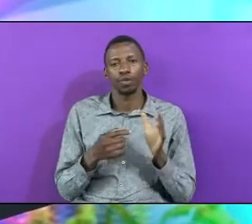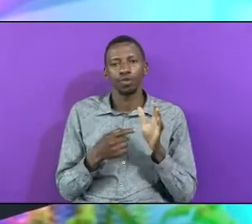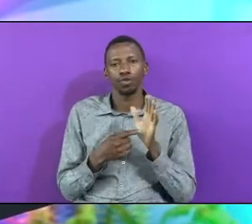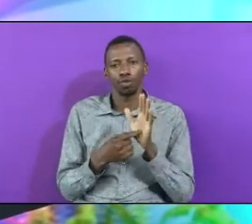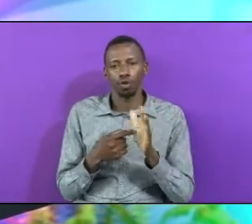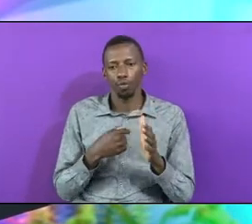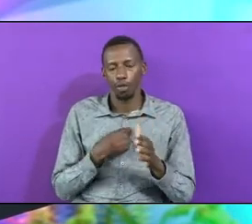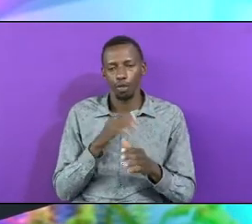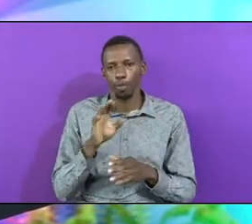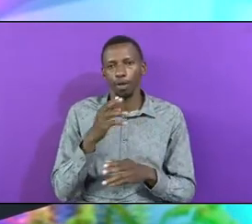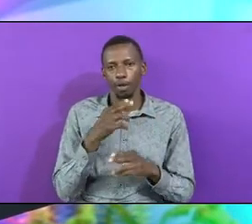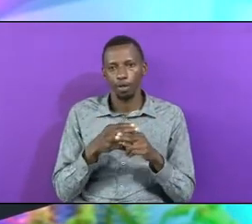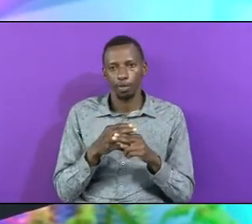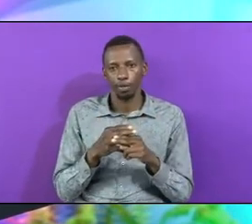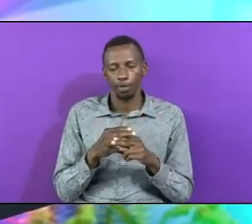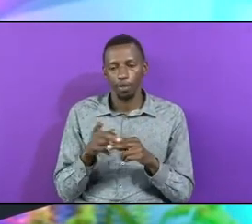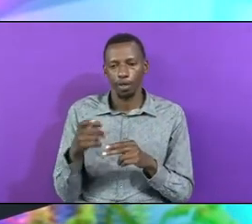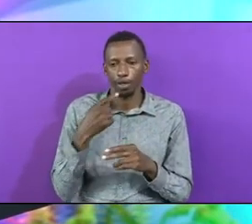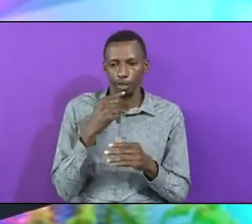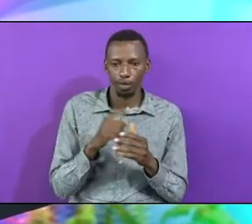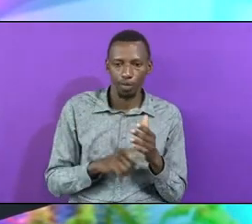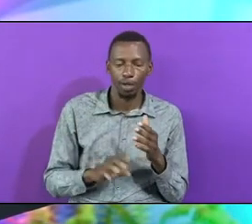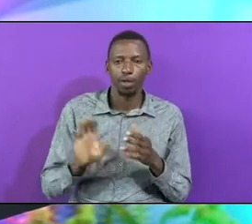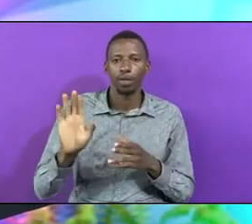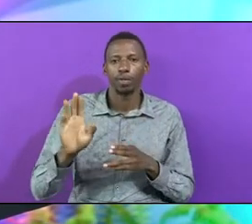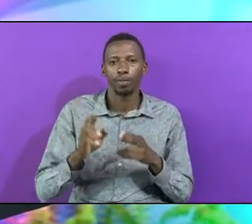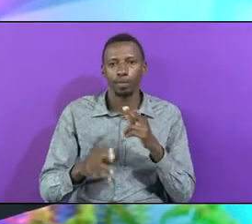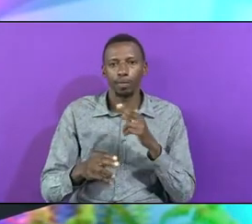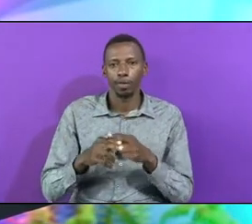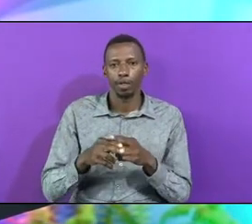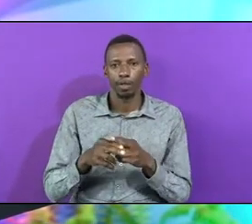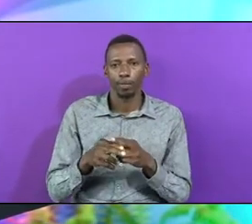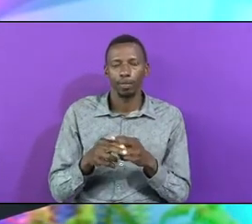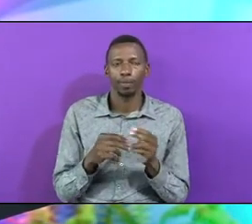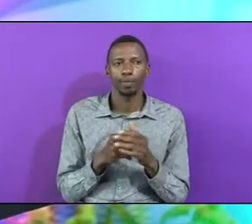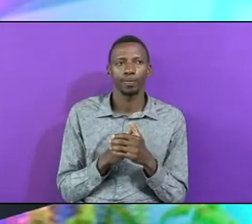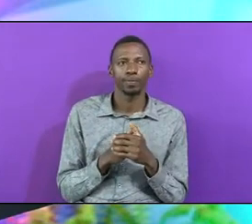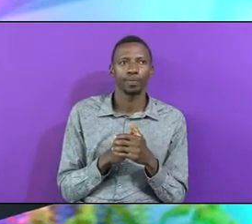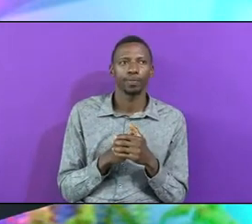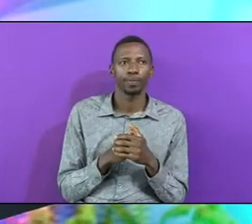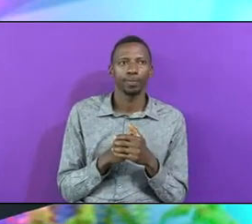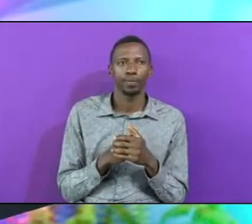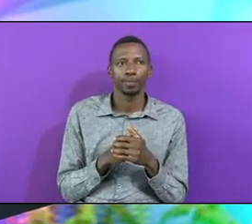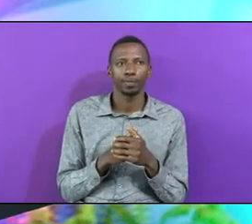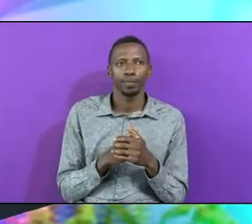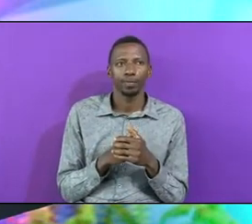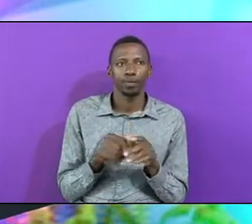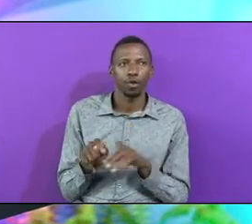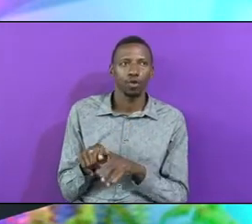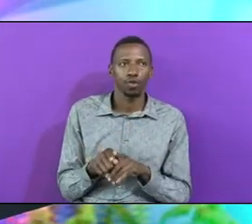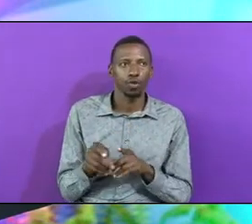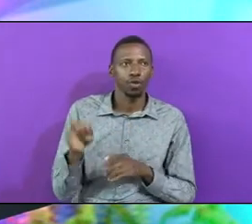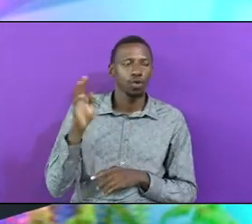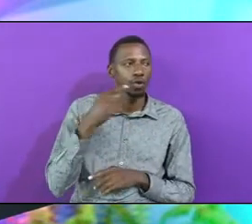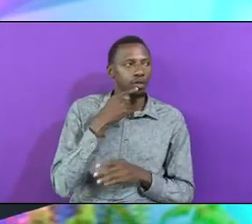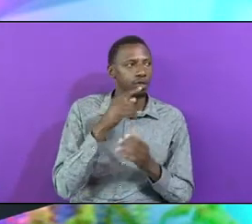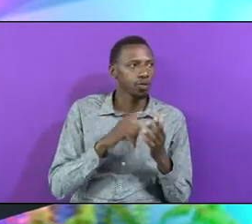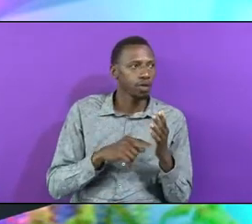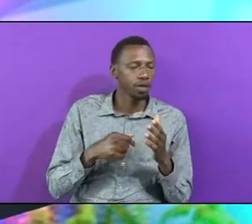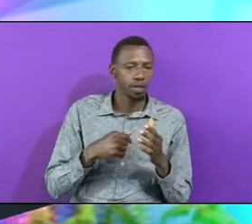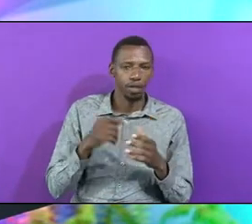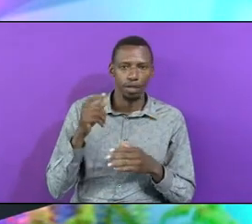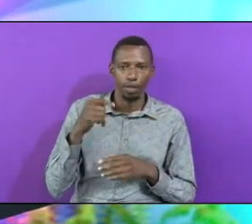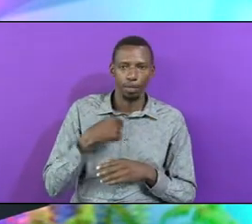So He Called His Name Israel Also God Said To Him I Am God